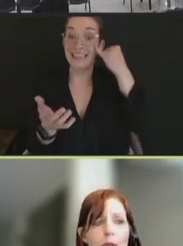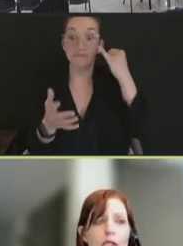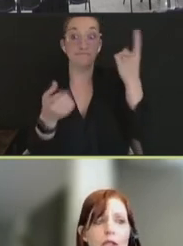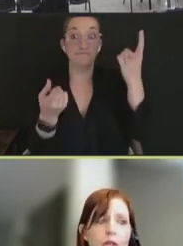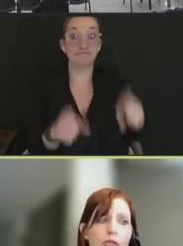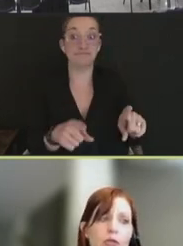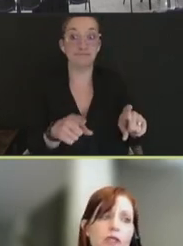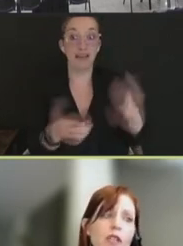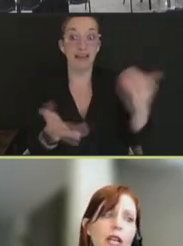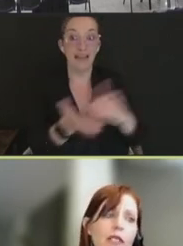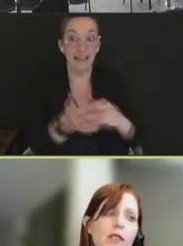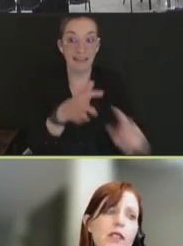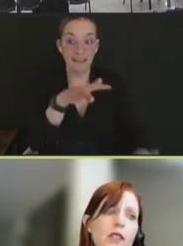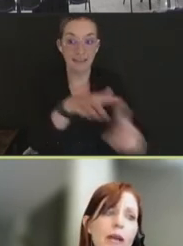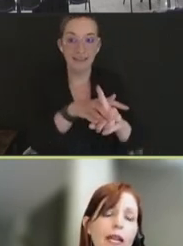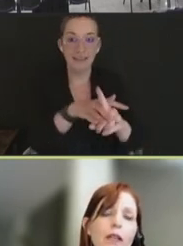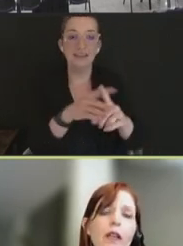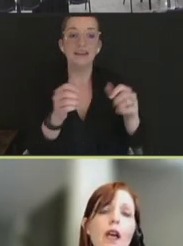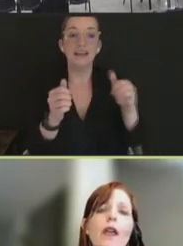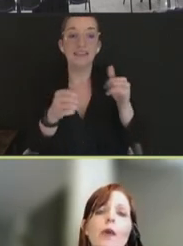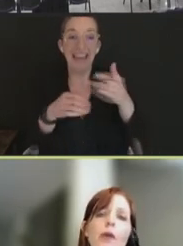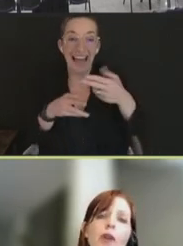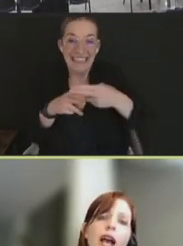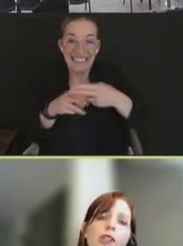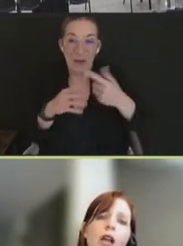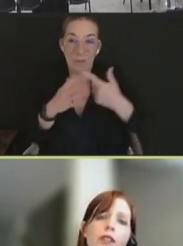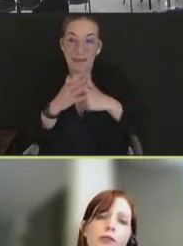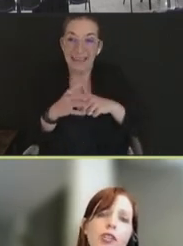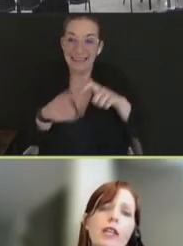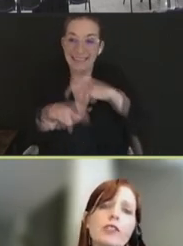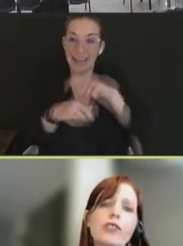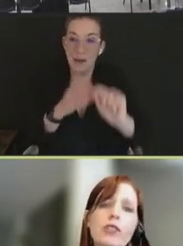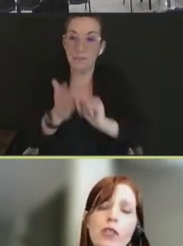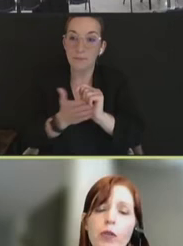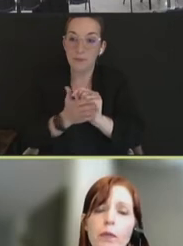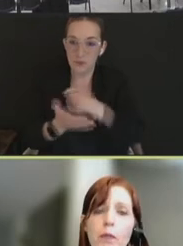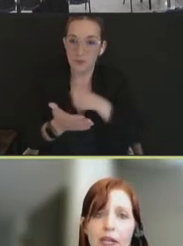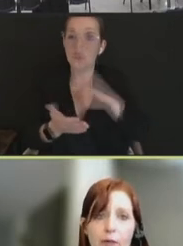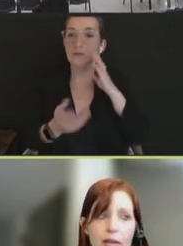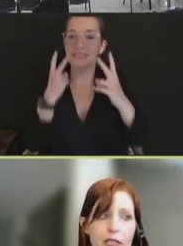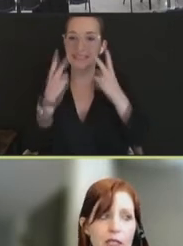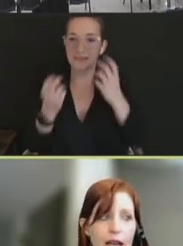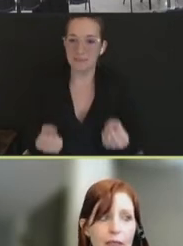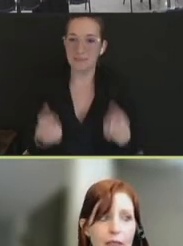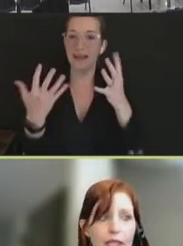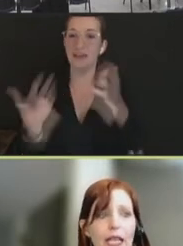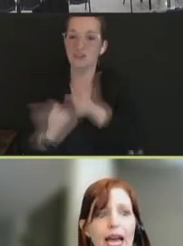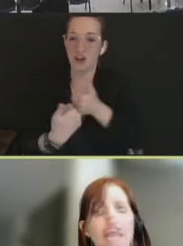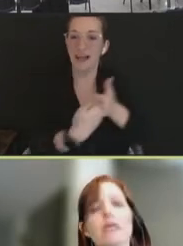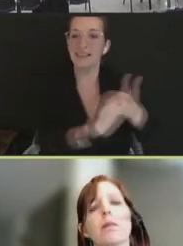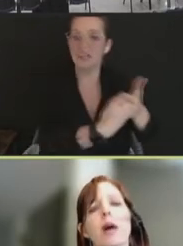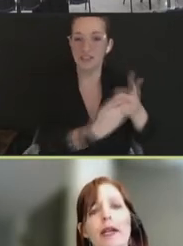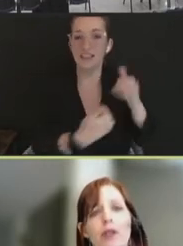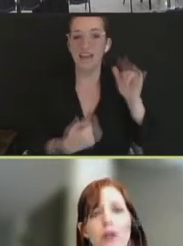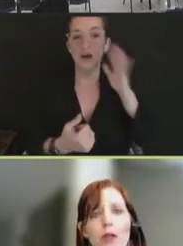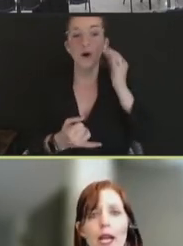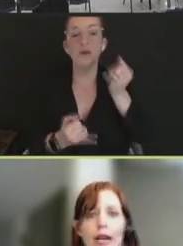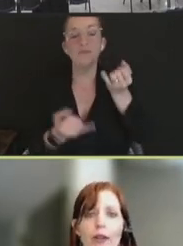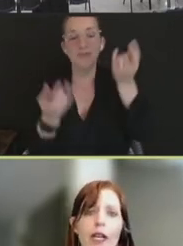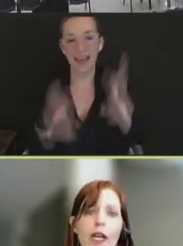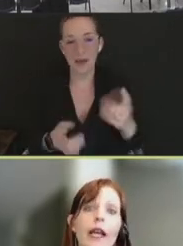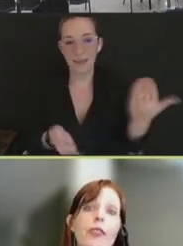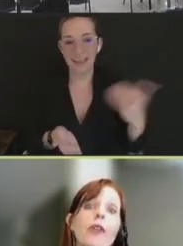very limited resources and excess demand, that we would have a lot of challenges that would manifest at that last mile